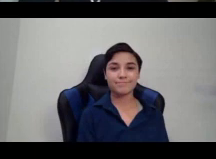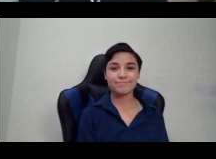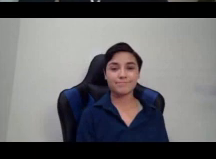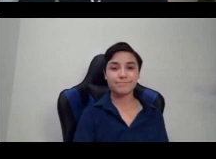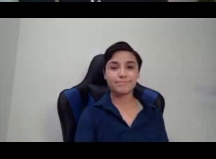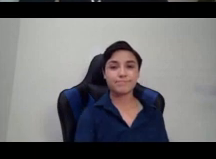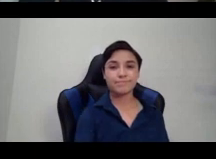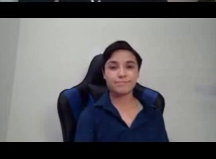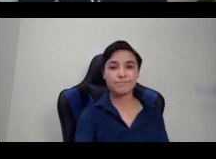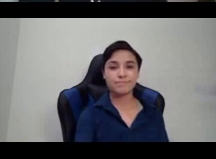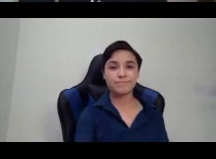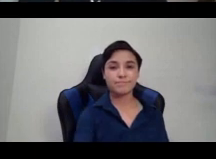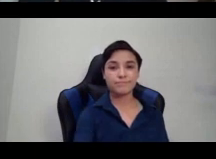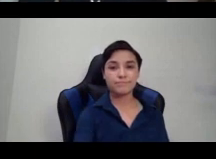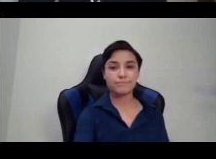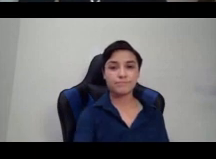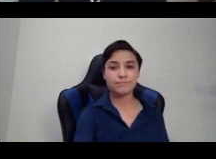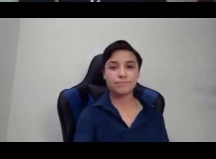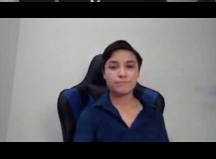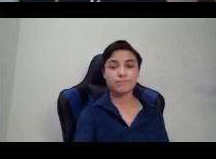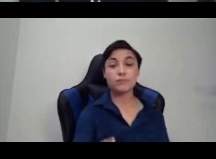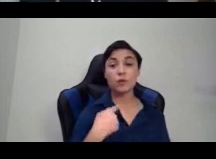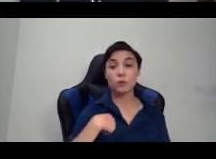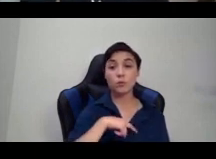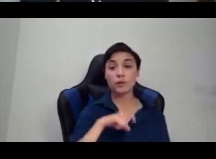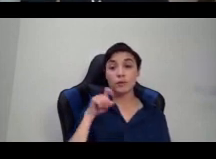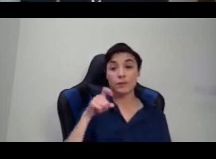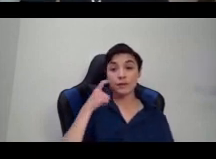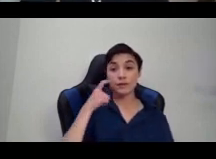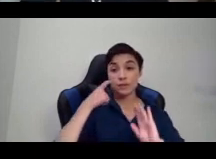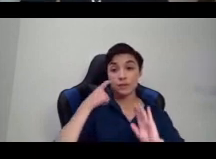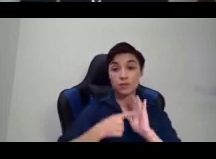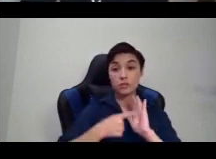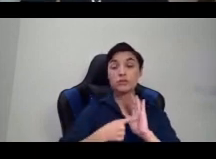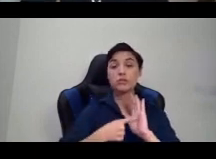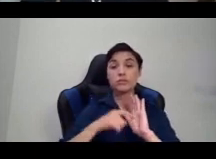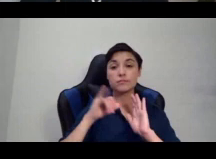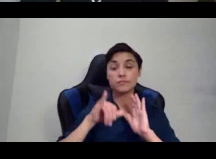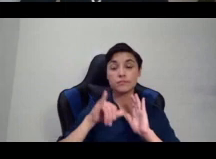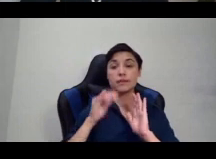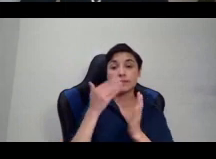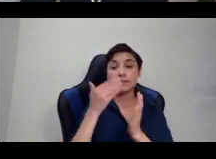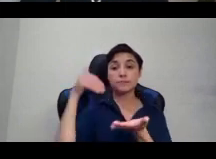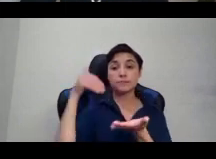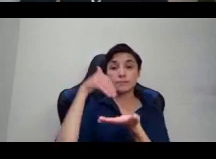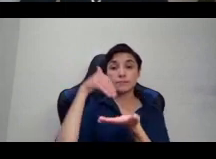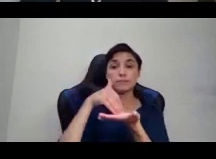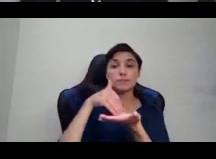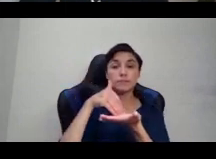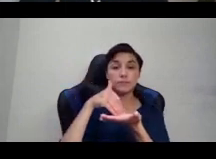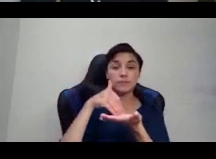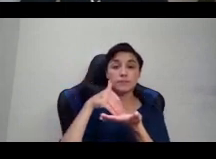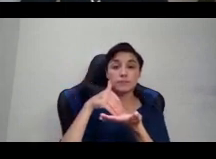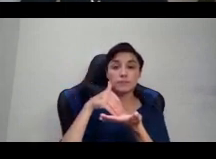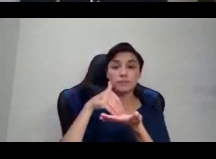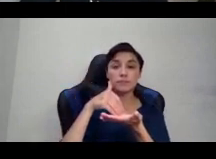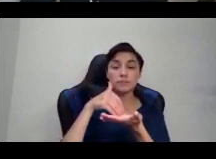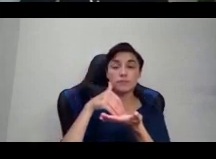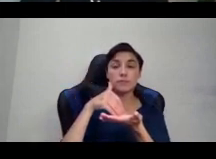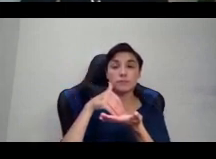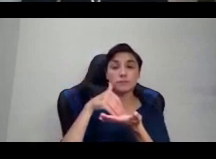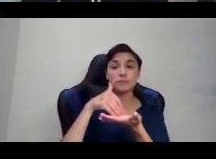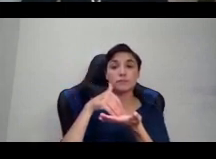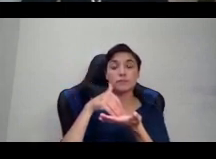We have to acknowledge that the center of the transphobic colonial